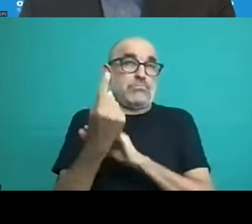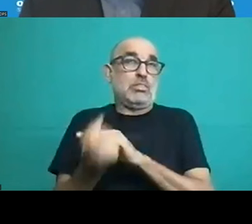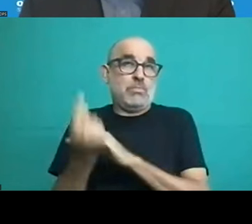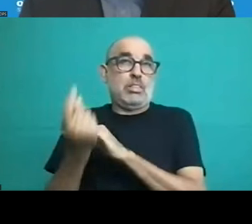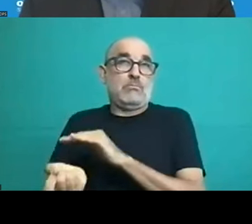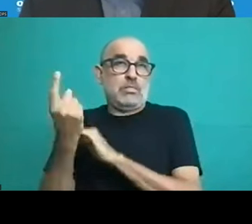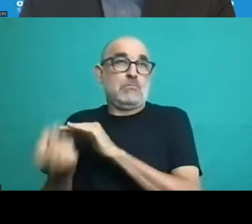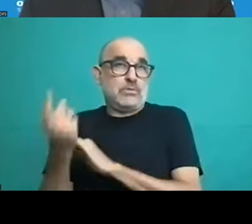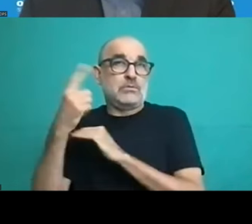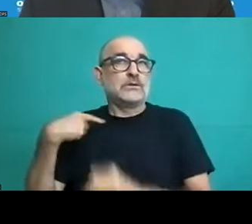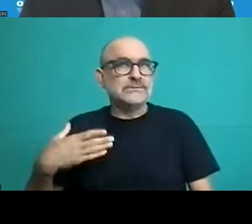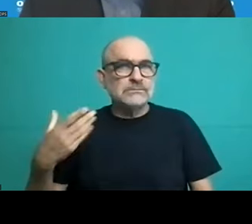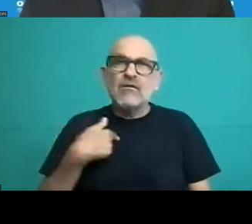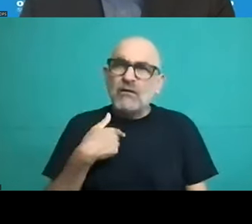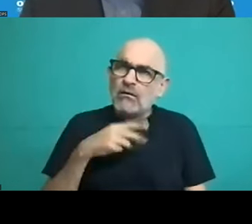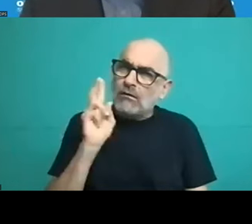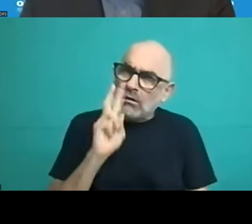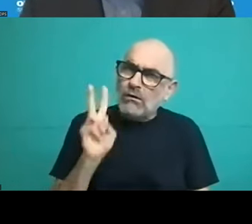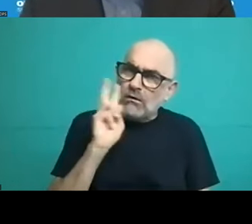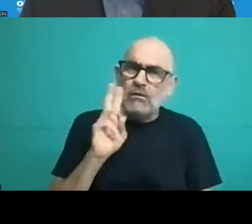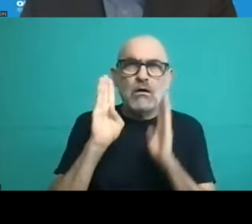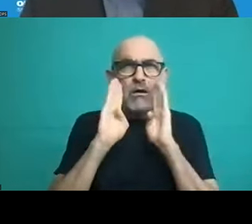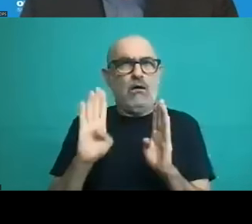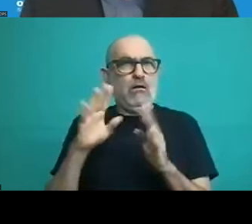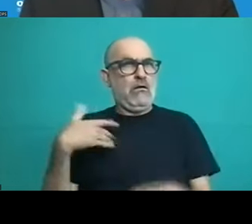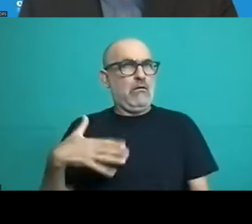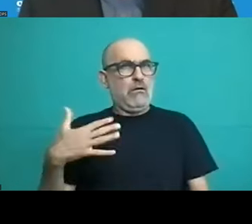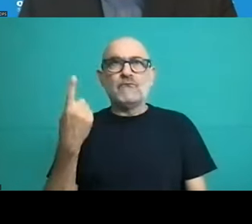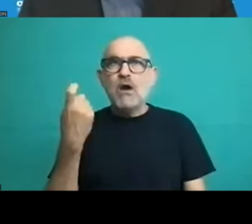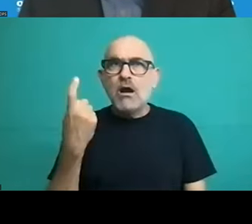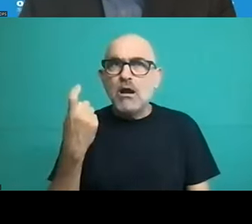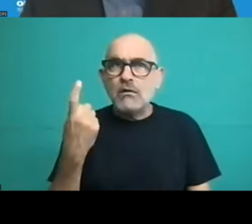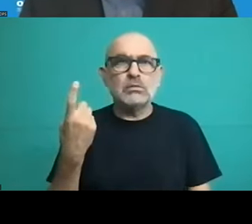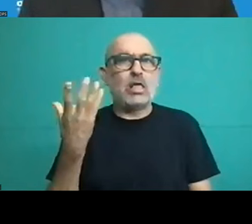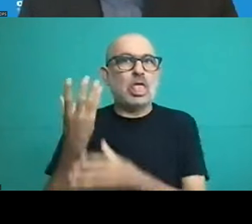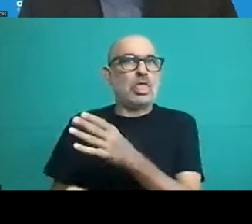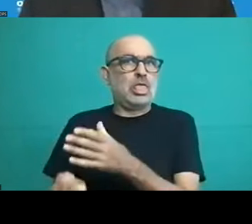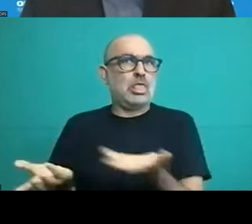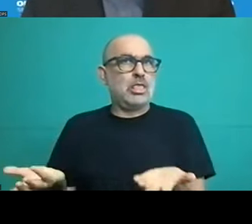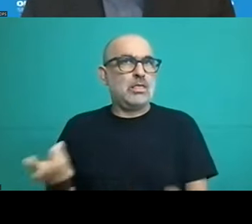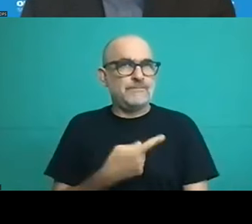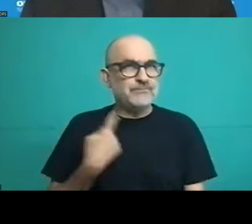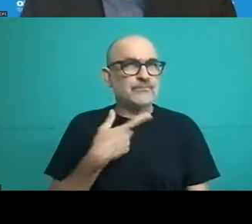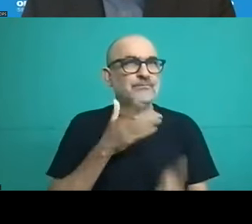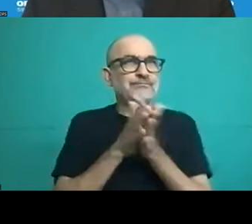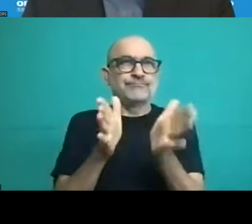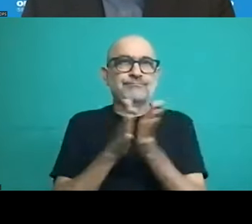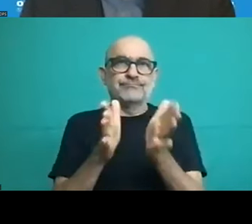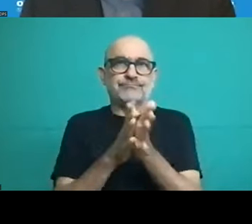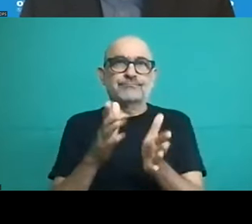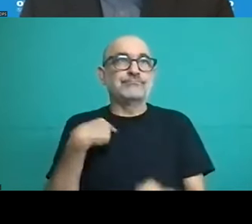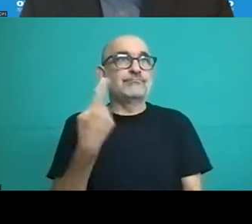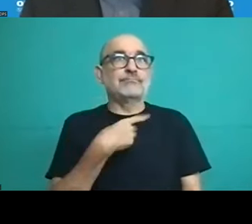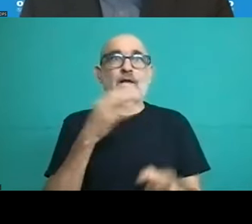there is no uh consolidated primary health care in the private sector and there is an absence